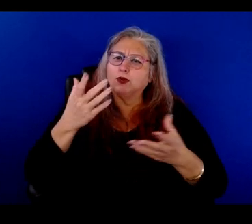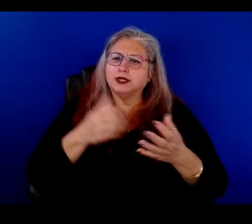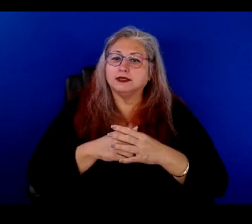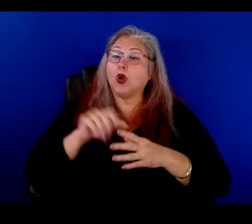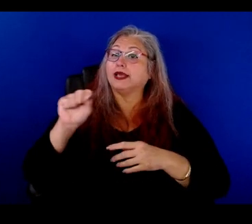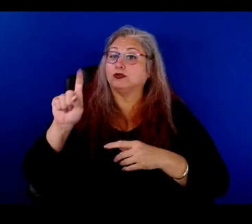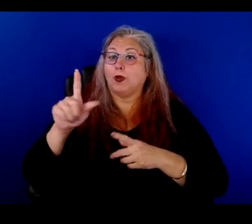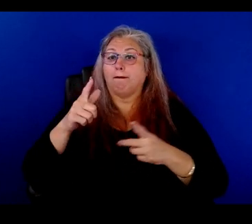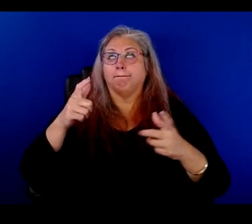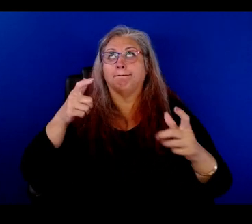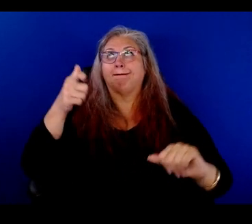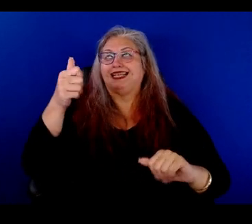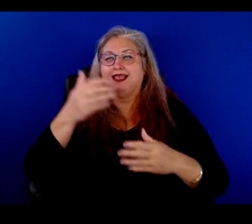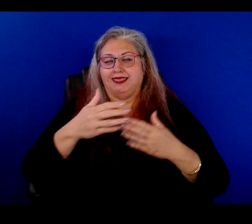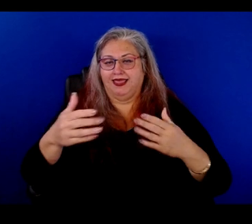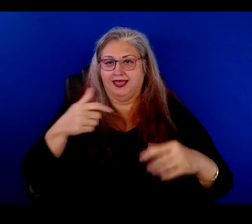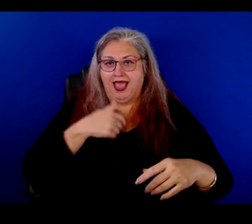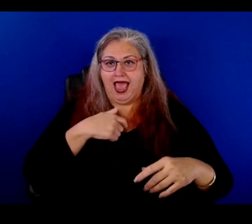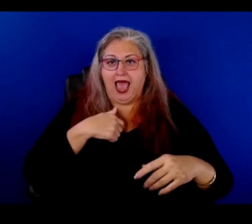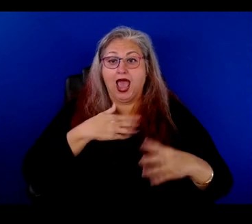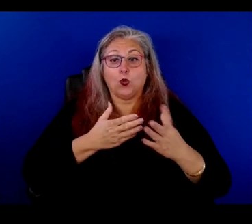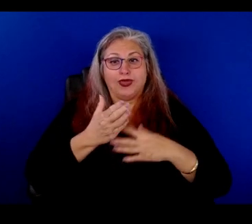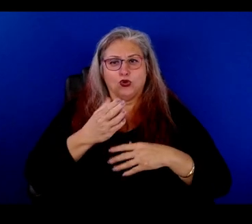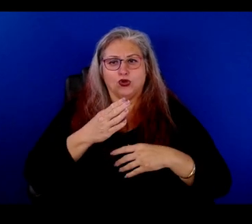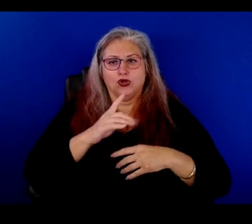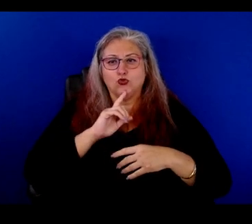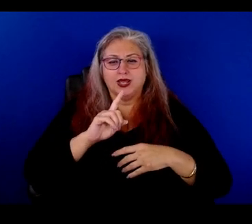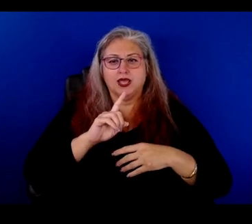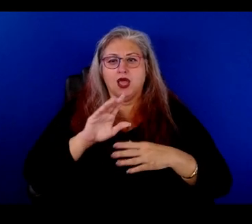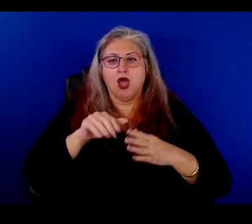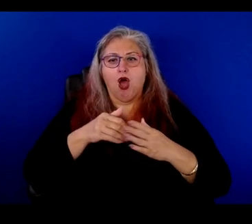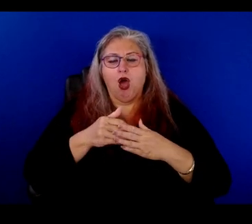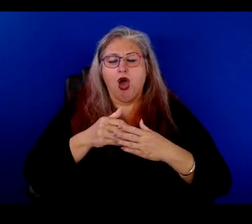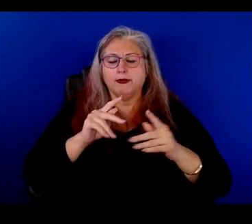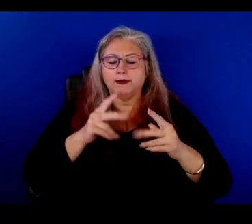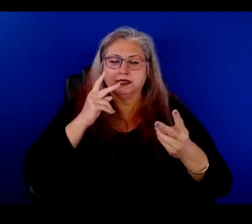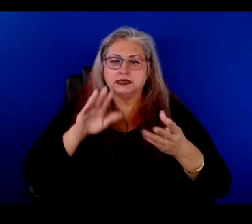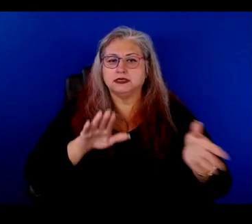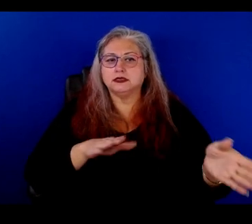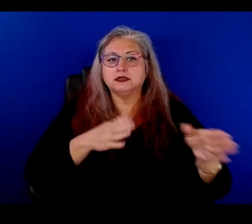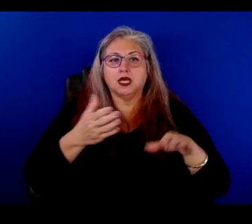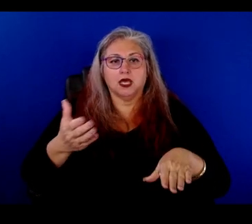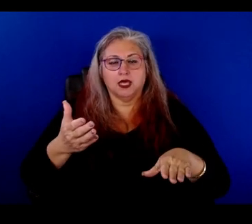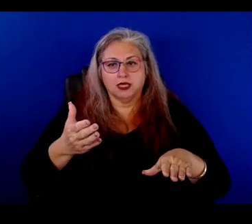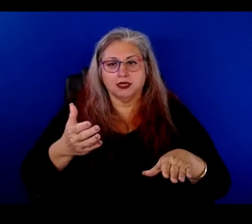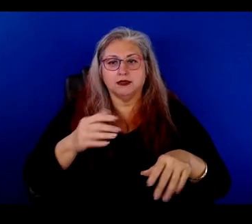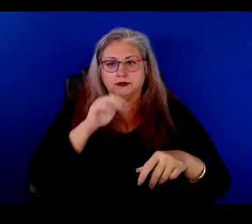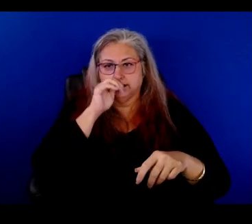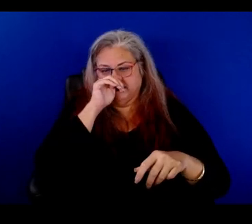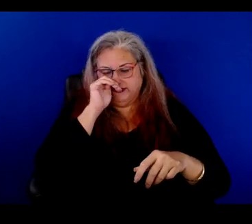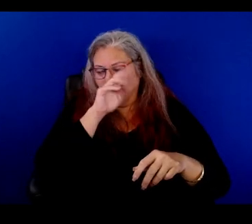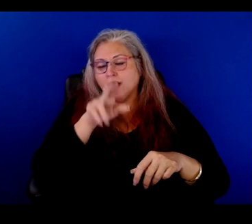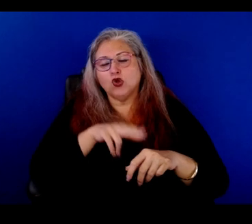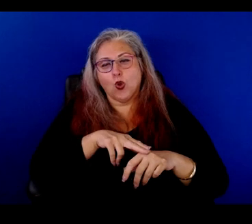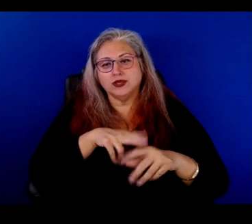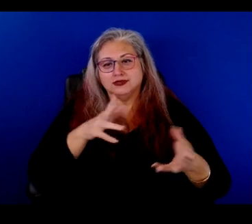biggest thing that, that I went through are all the deaths, you know, and that's so, I mean, that's, we didn't, of